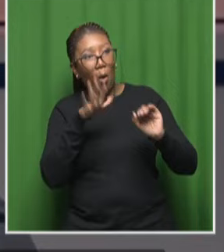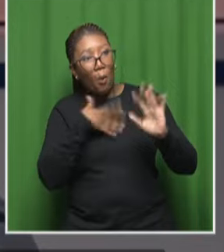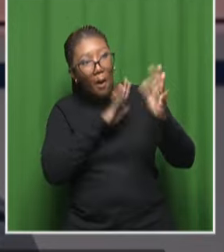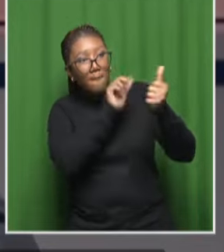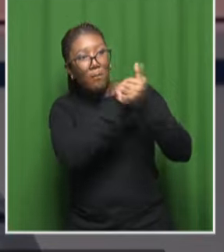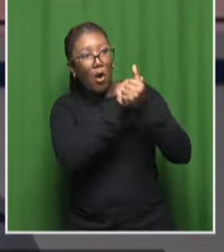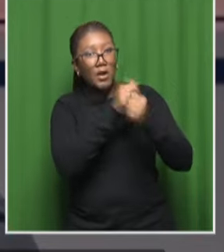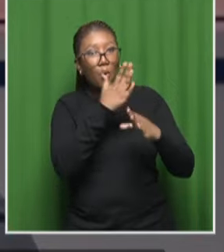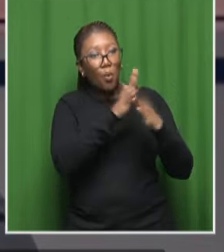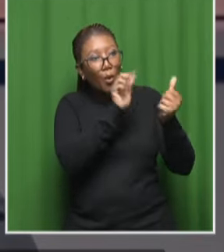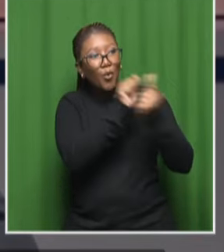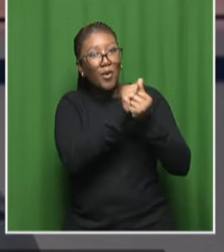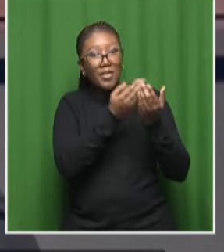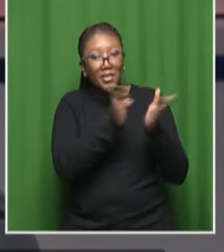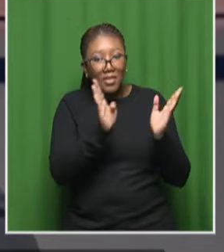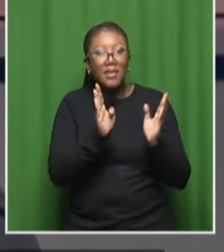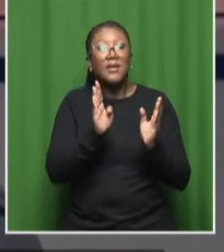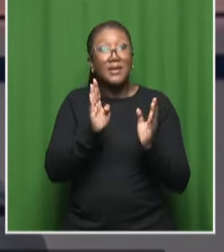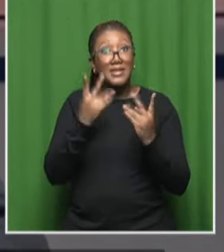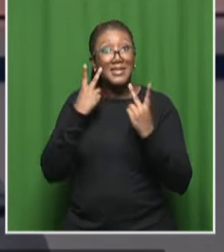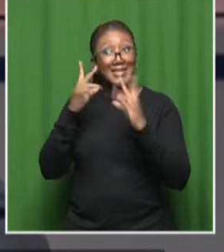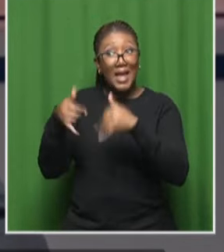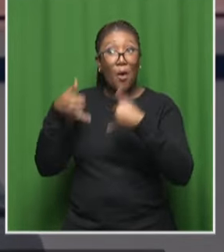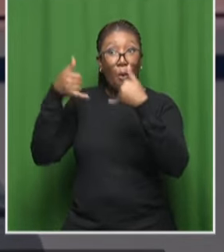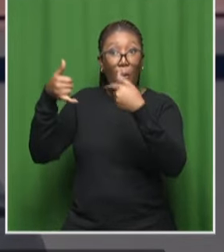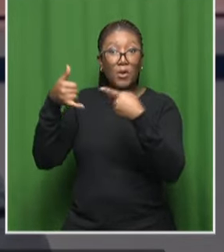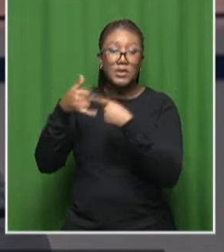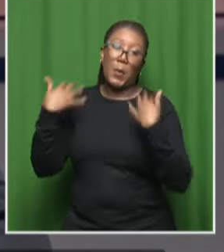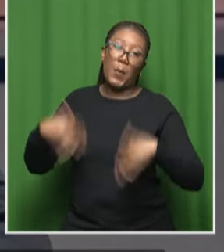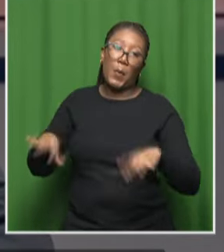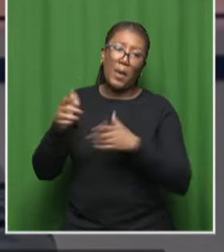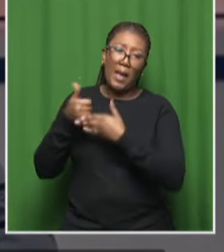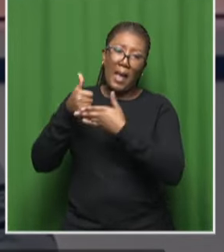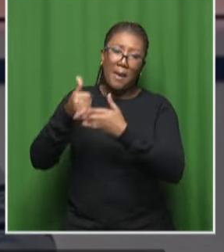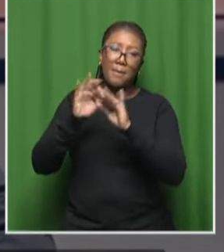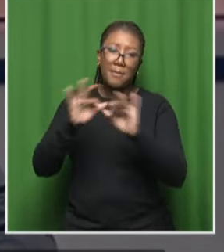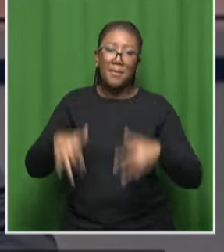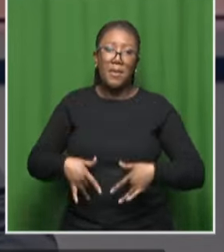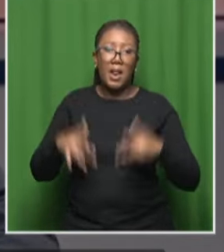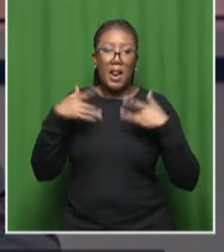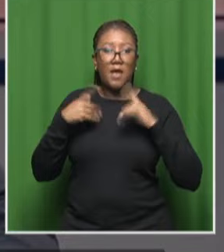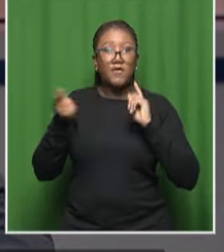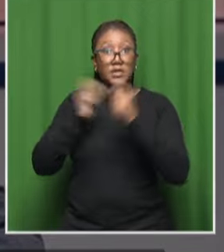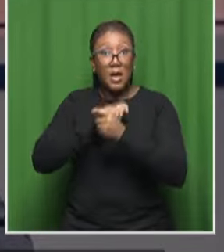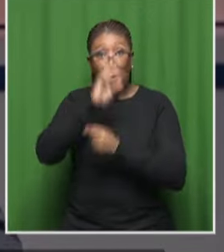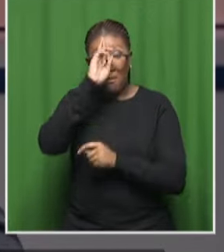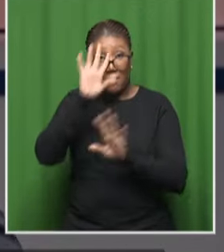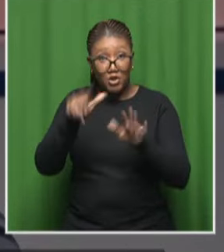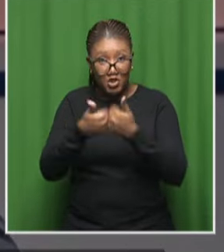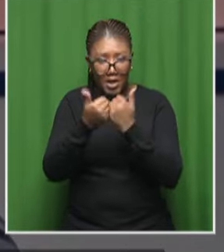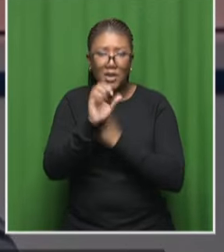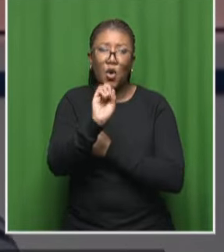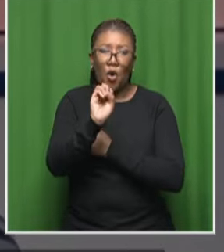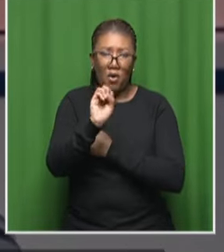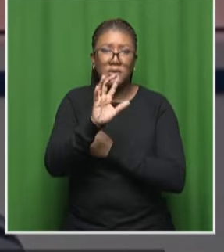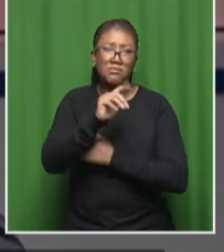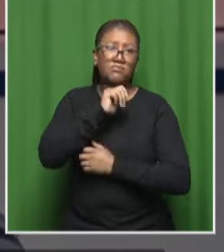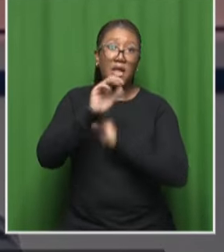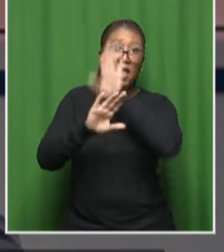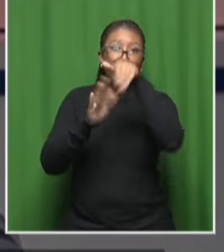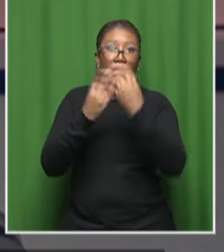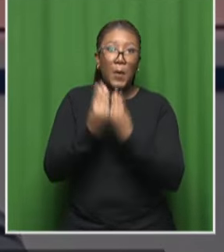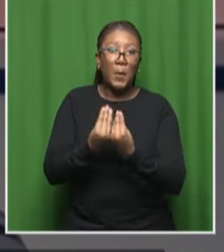so that's how we measure the success of the awards and when people say that because of course there are challenges it's not like we we are funded ourselves